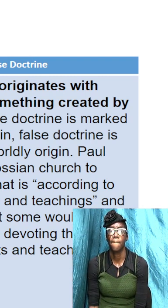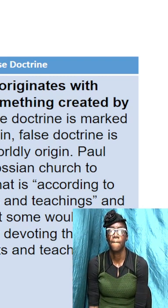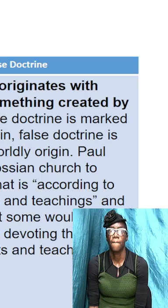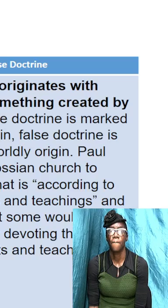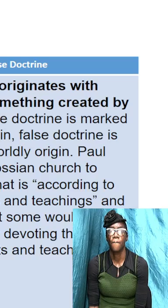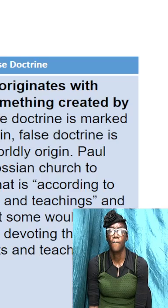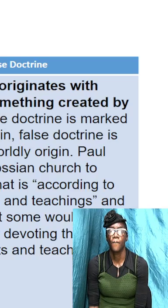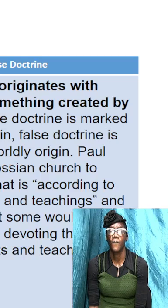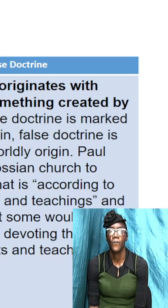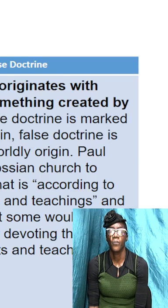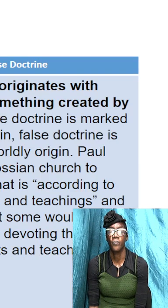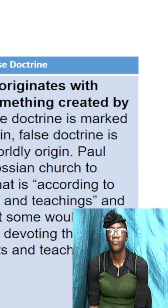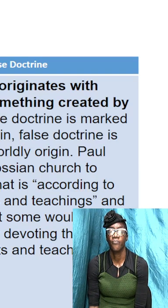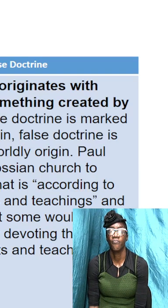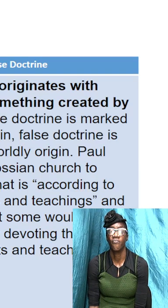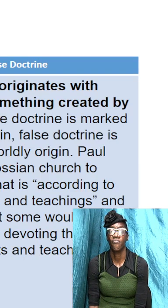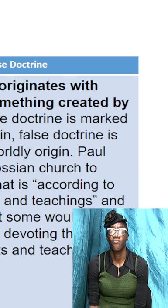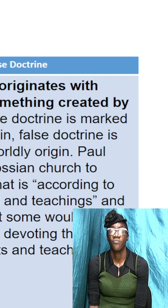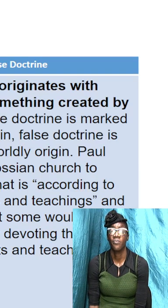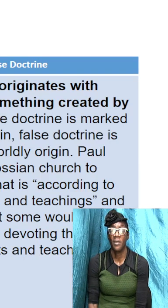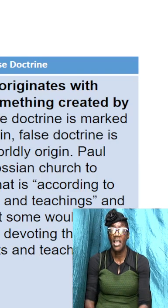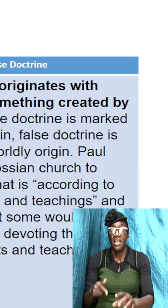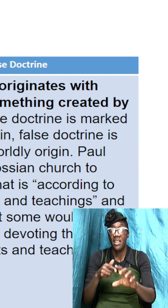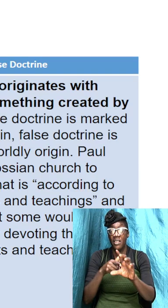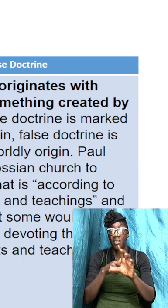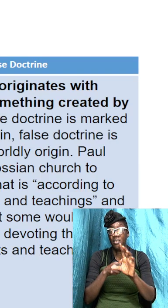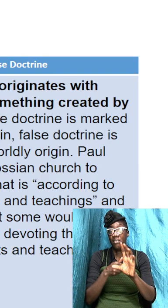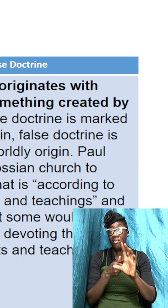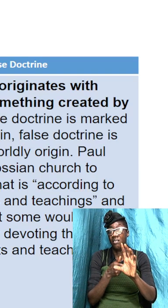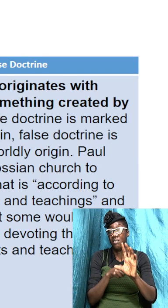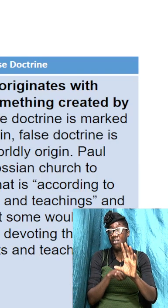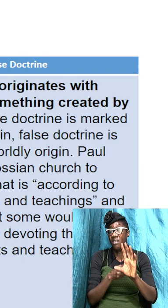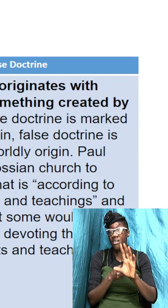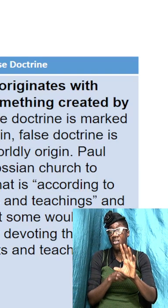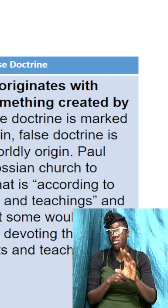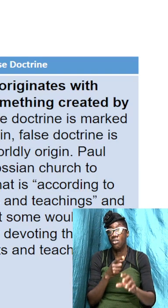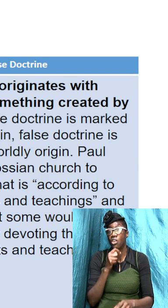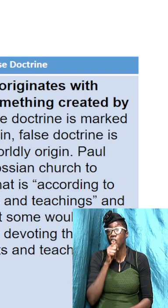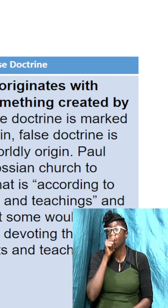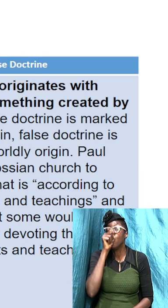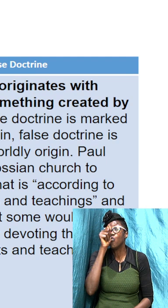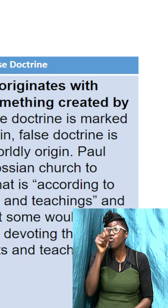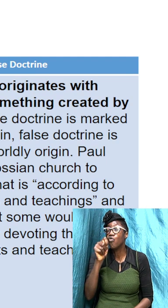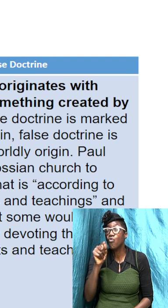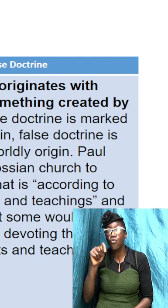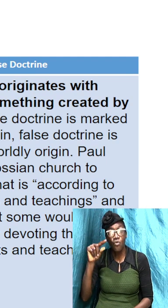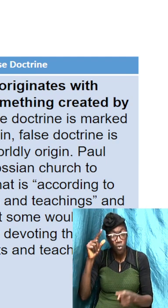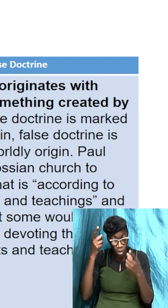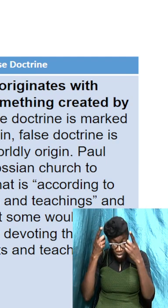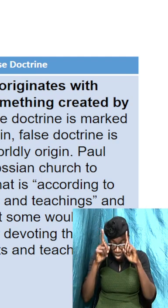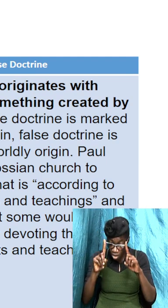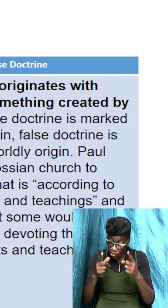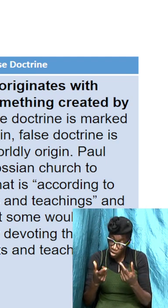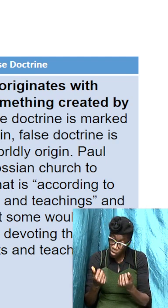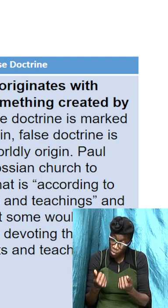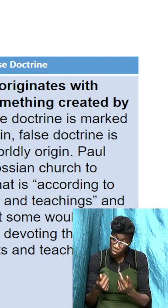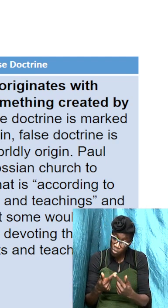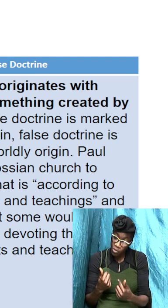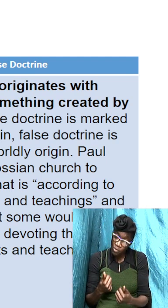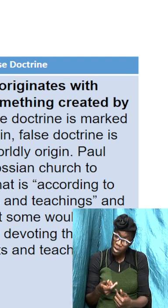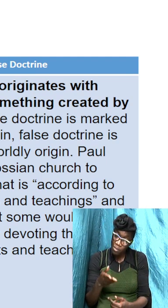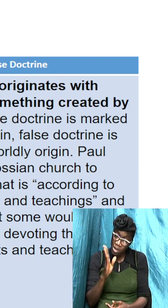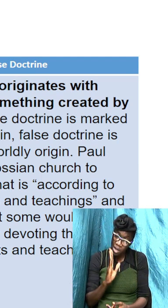so the original true doctrine it comes from God